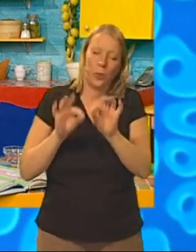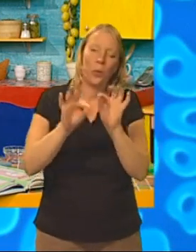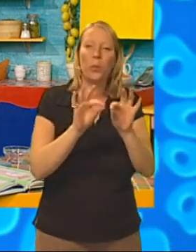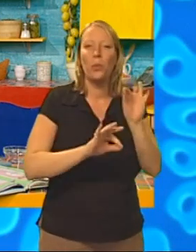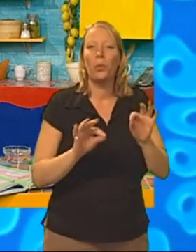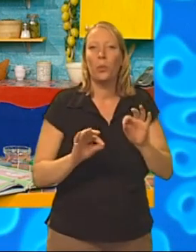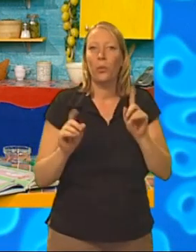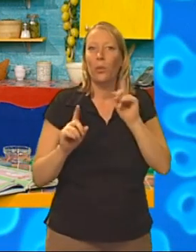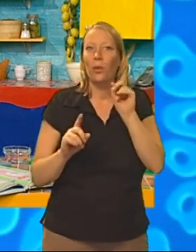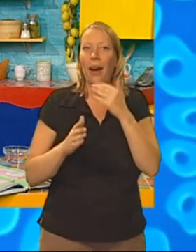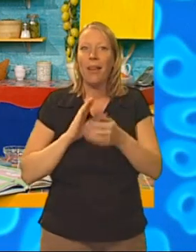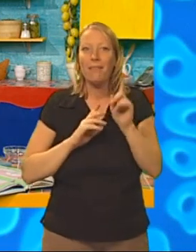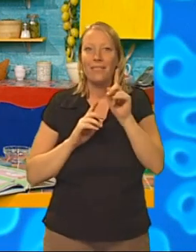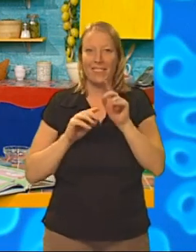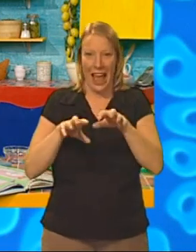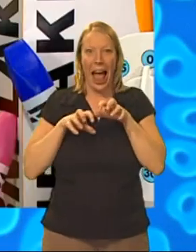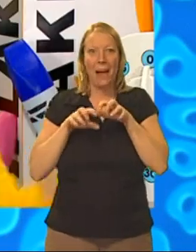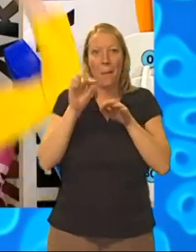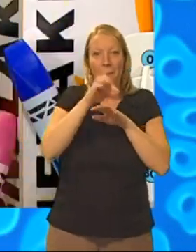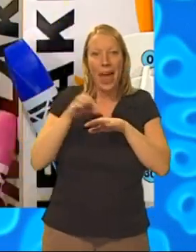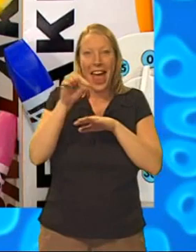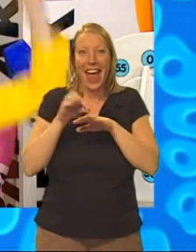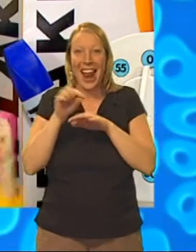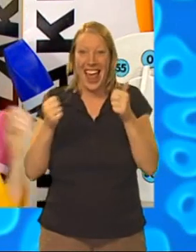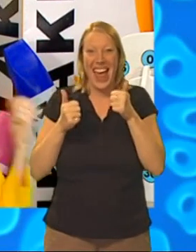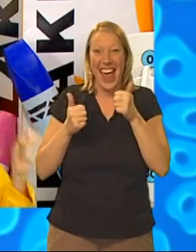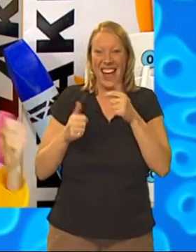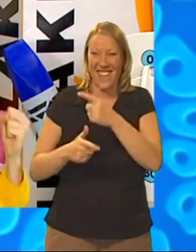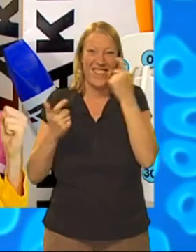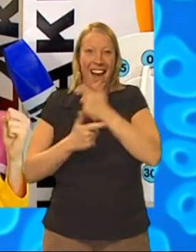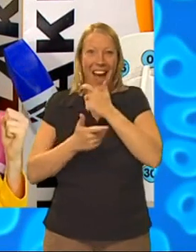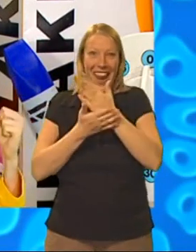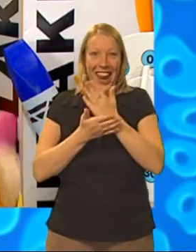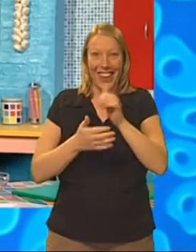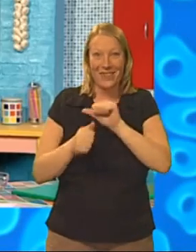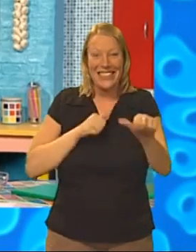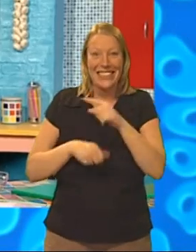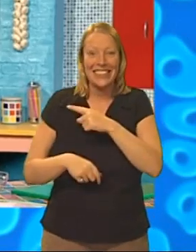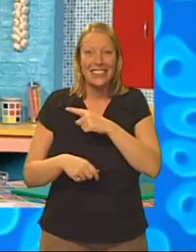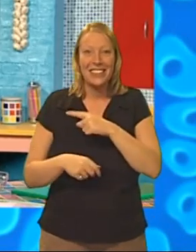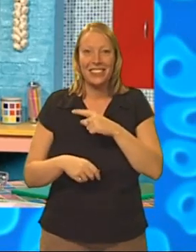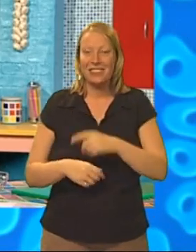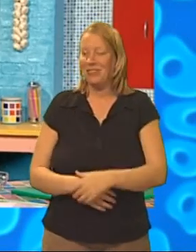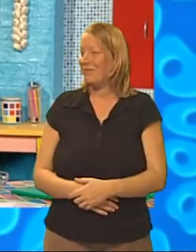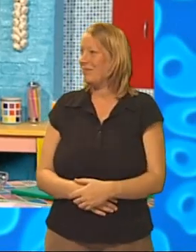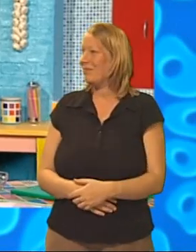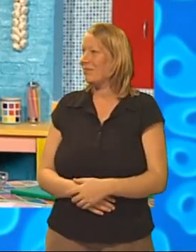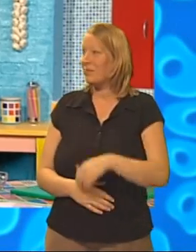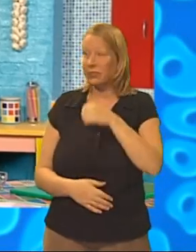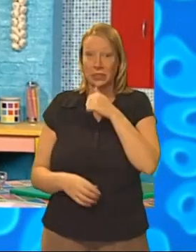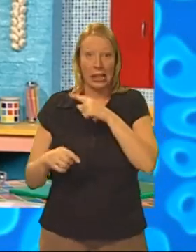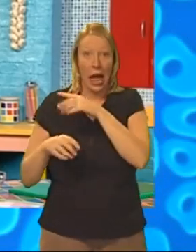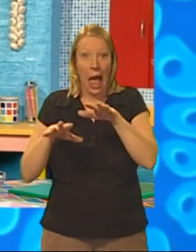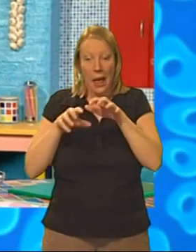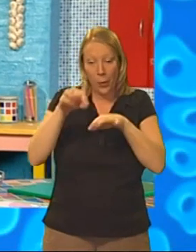the... Ta-da! Icing pen! Hooray! The really fun part! Now I'm going to use this